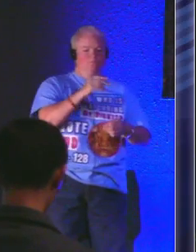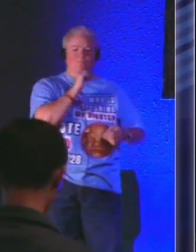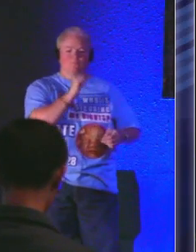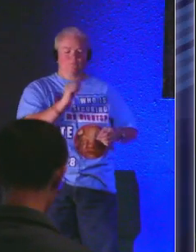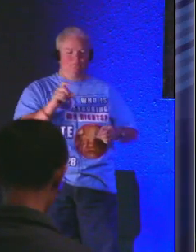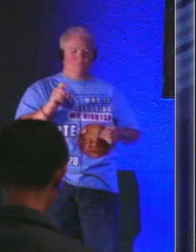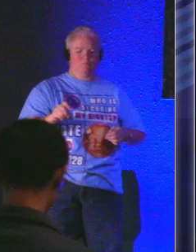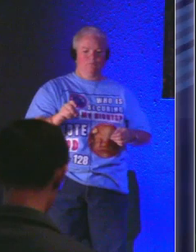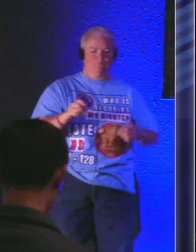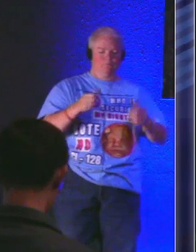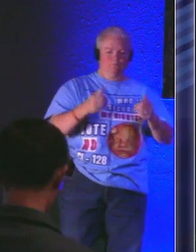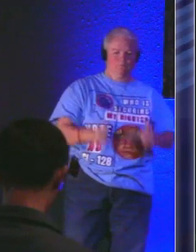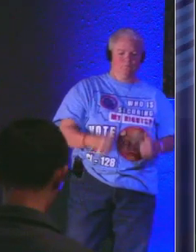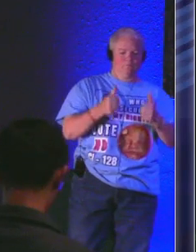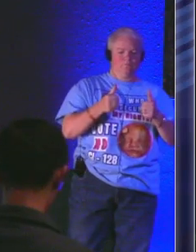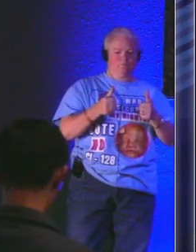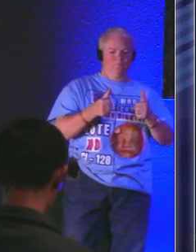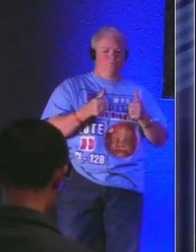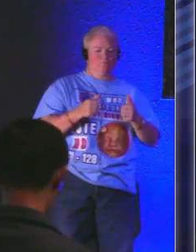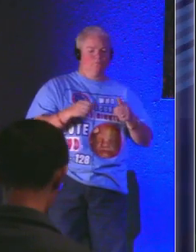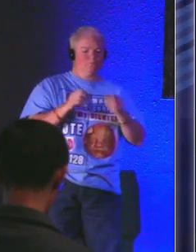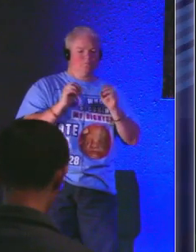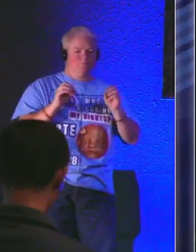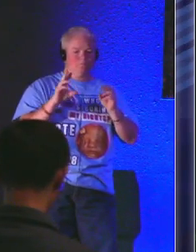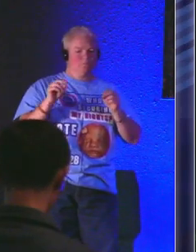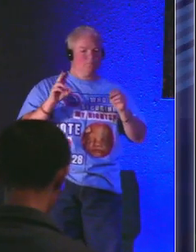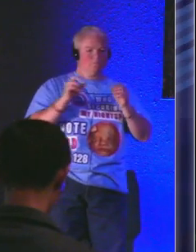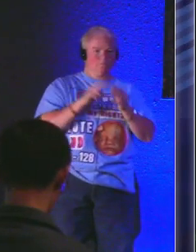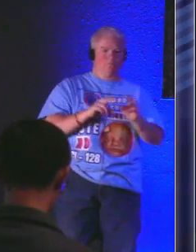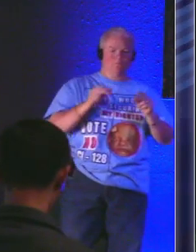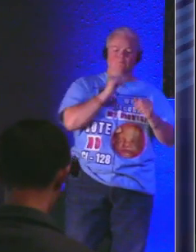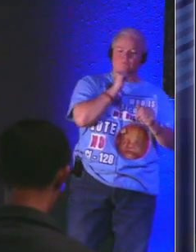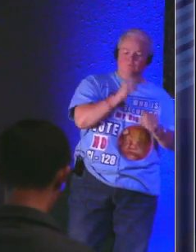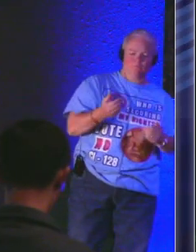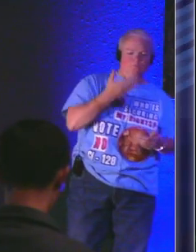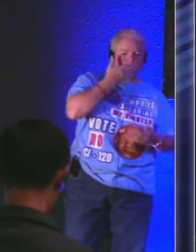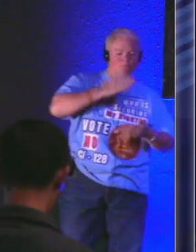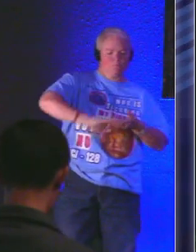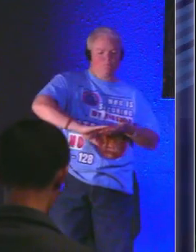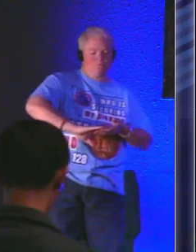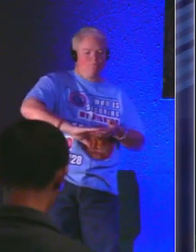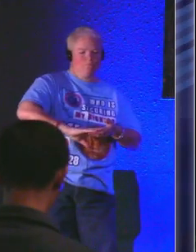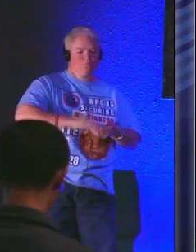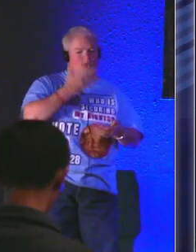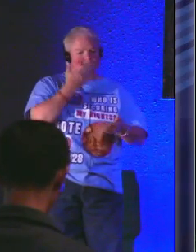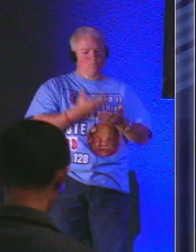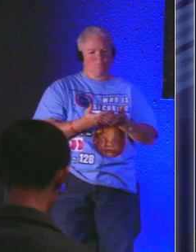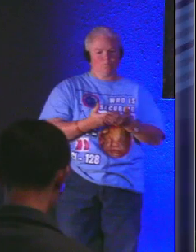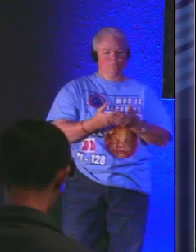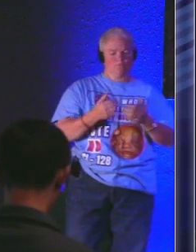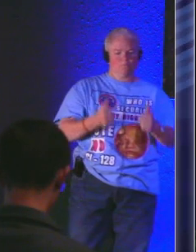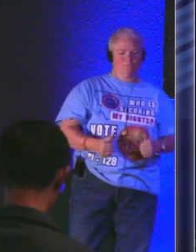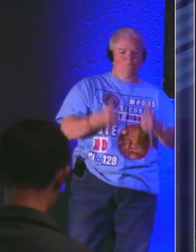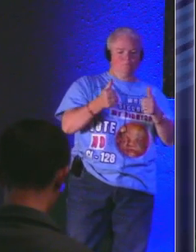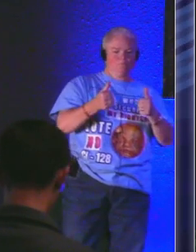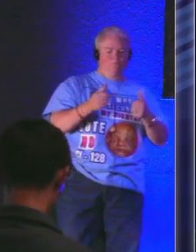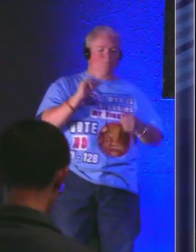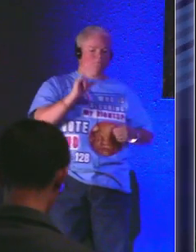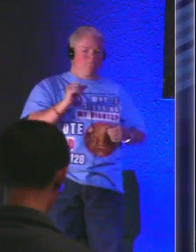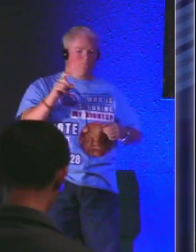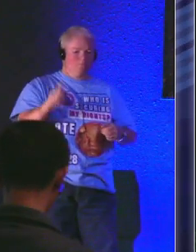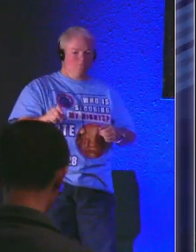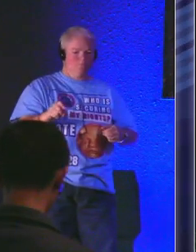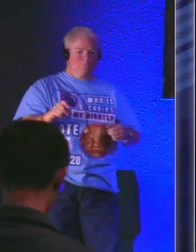I don't need there's a lot in my life not just bad things there's good things in my life Lord but I don't need